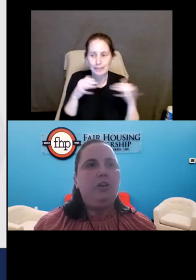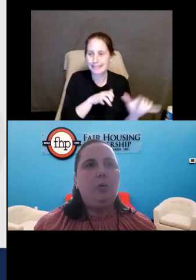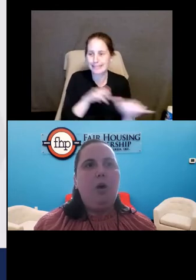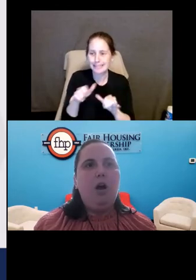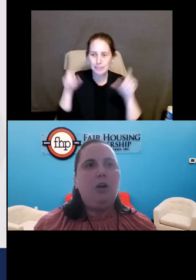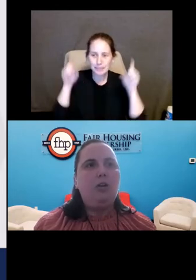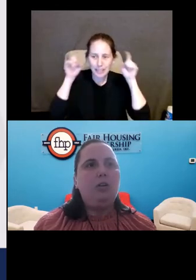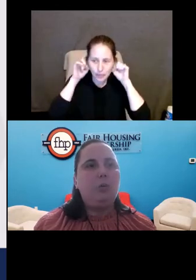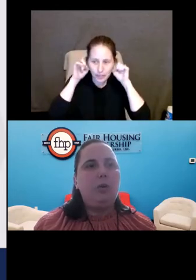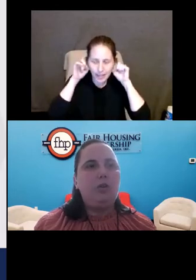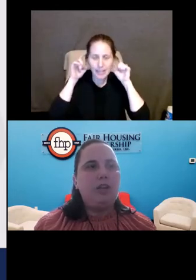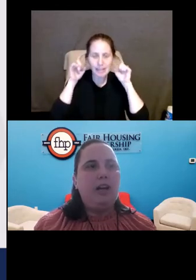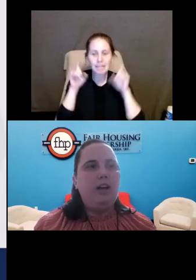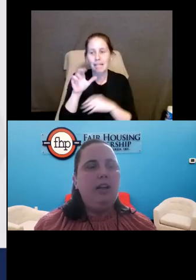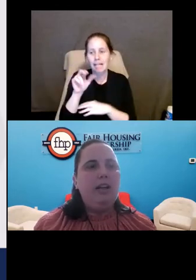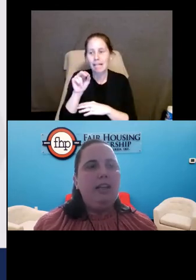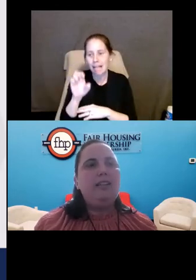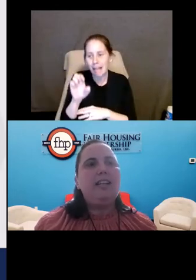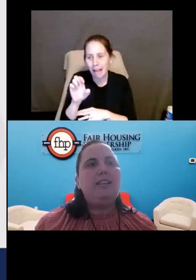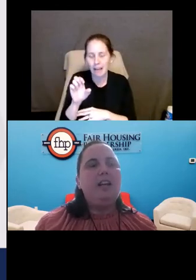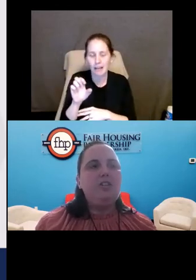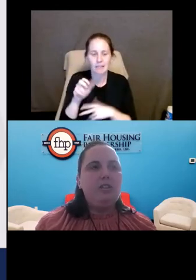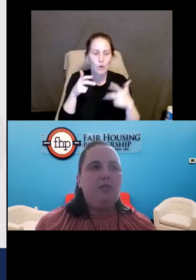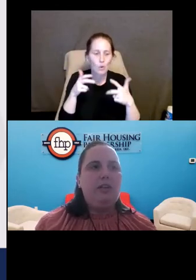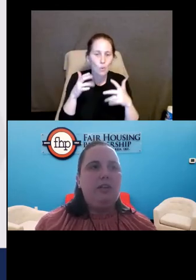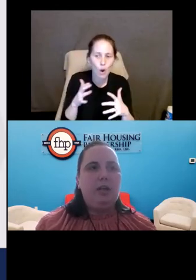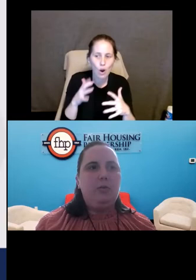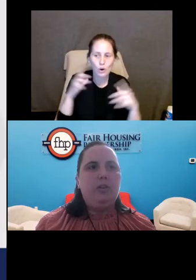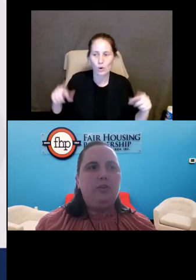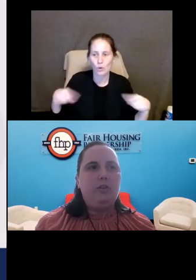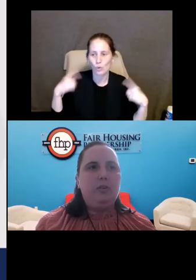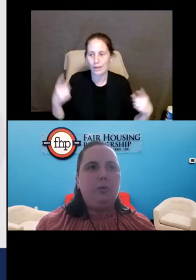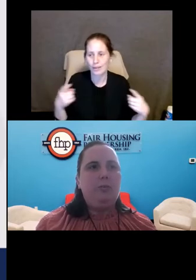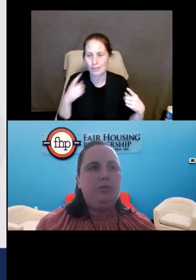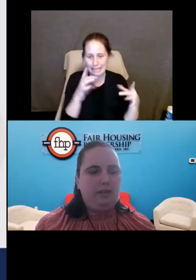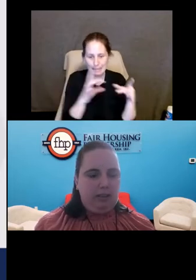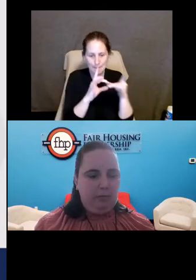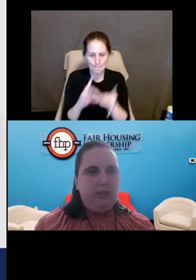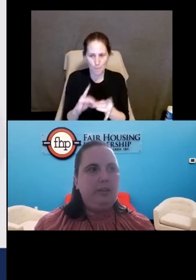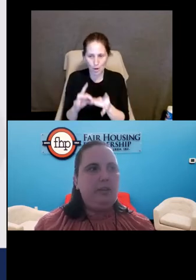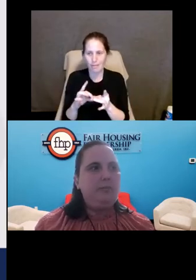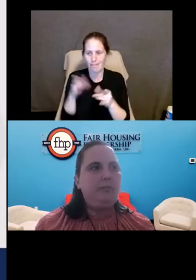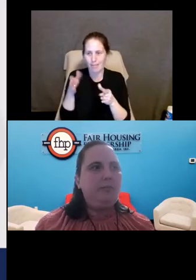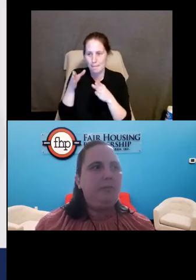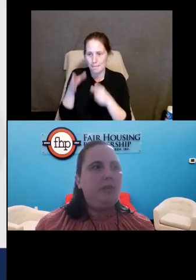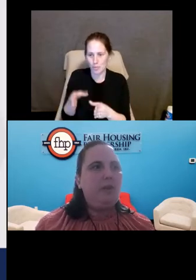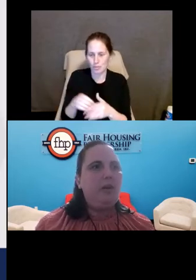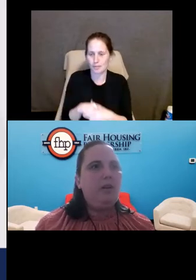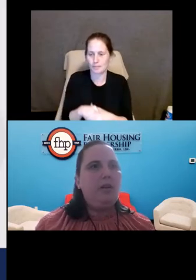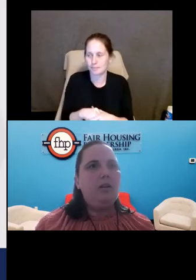tames or walkers or wheelchair. It's an extension of the disabled individual. Next slide, please.